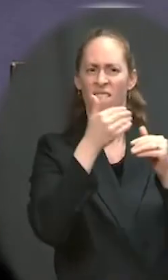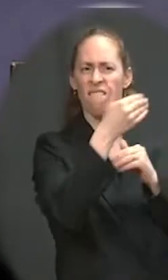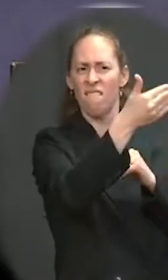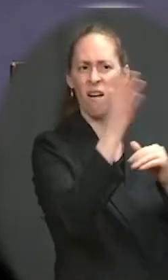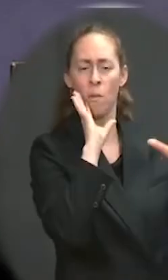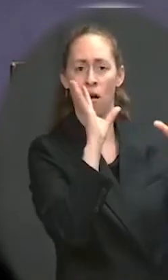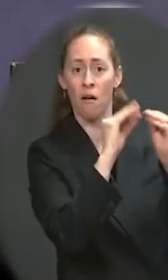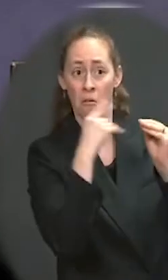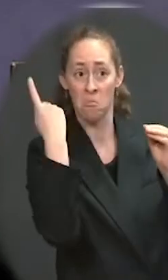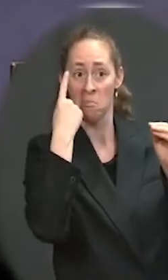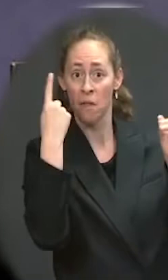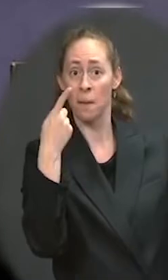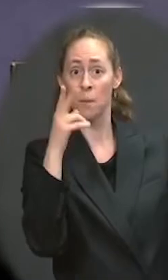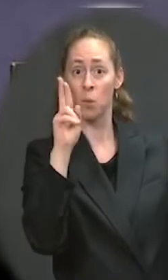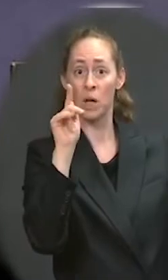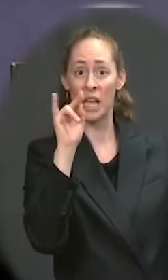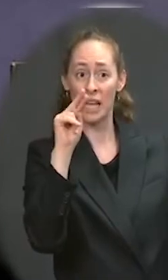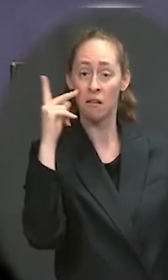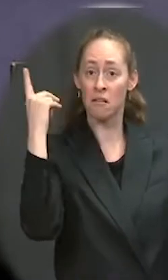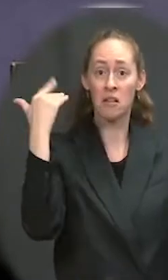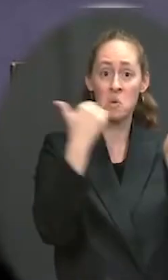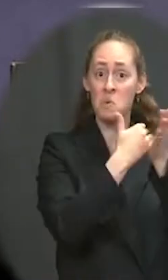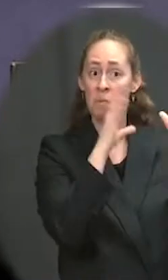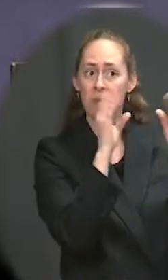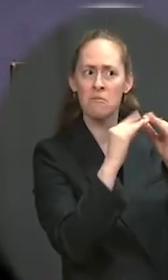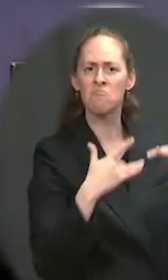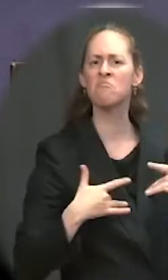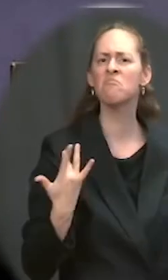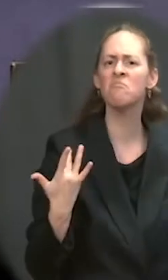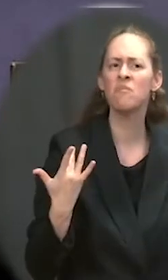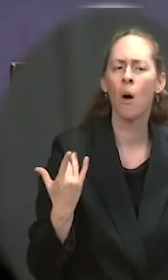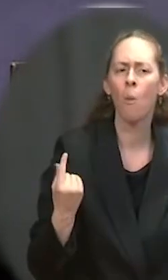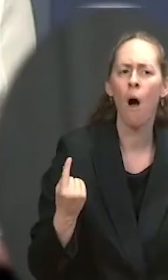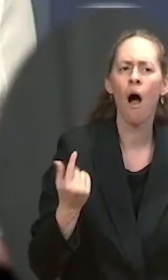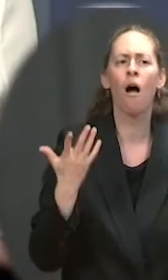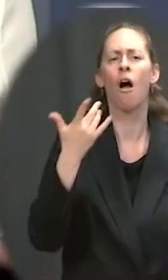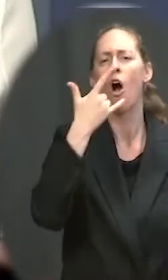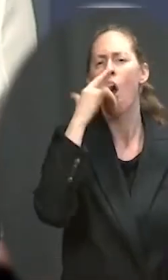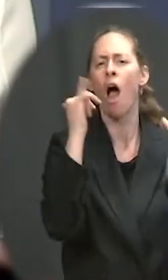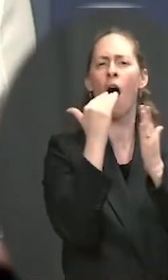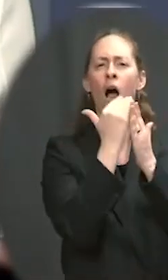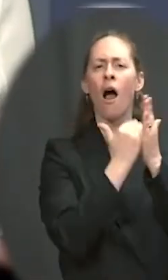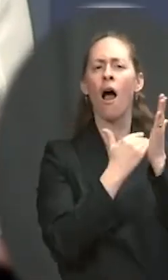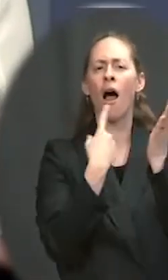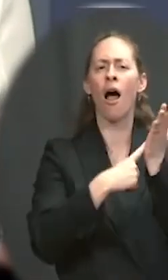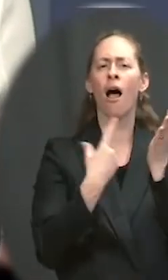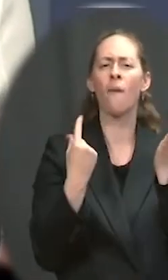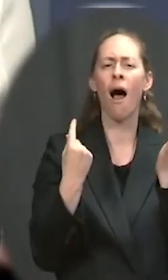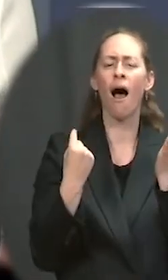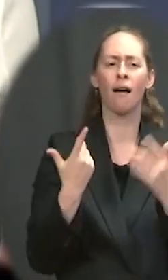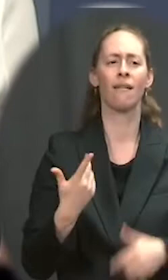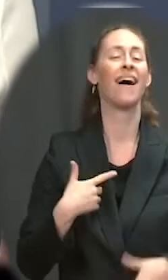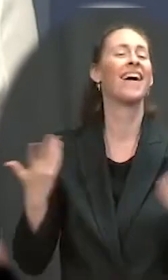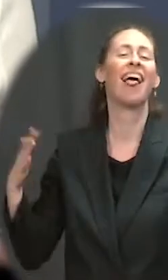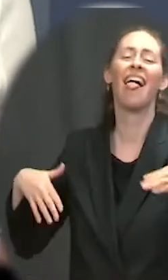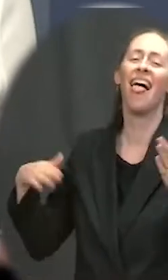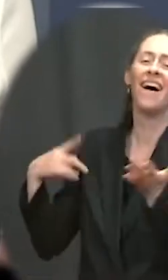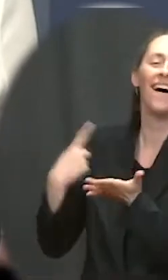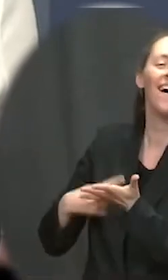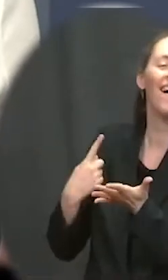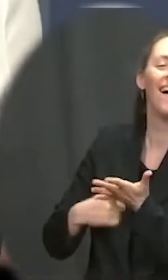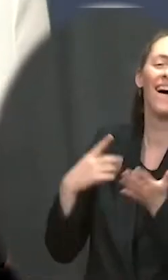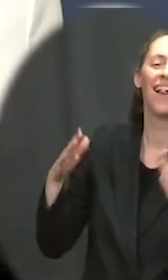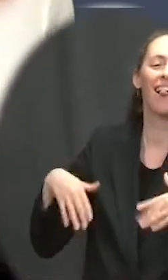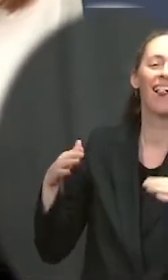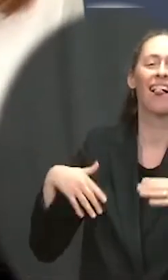in terms of timing, and also the agenda? Not quite yet. As soon as we have details,